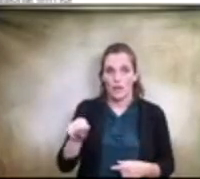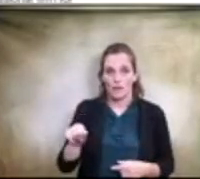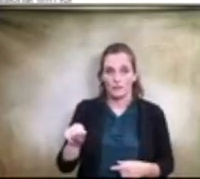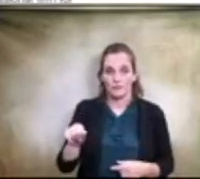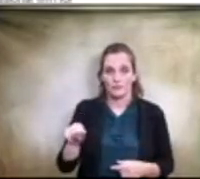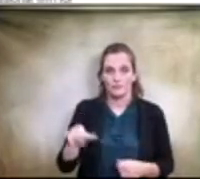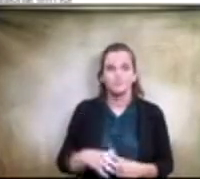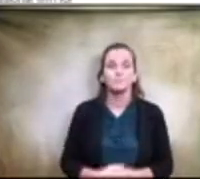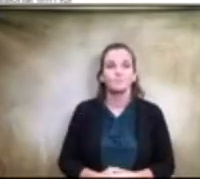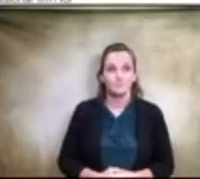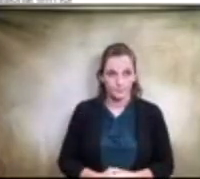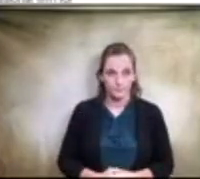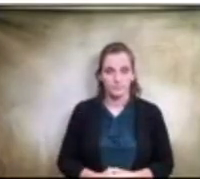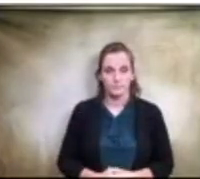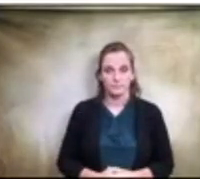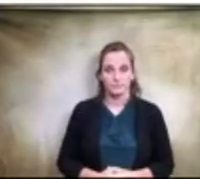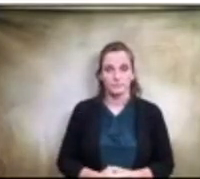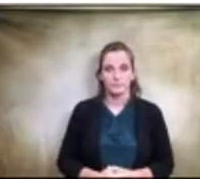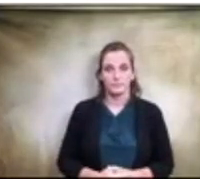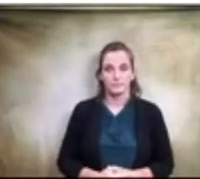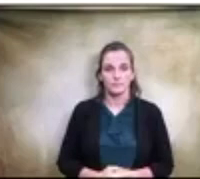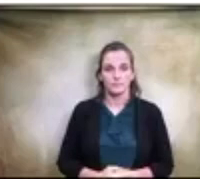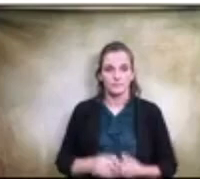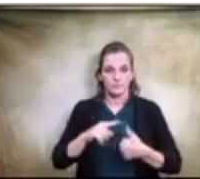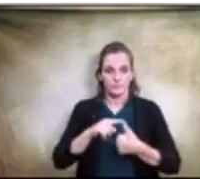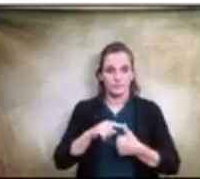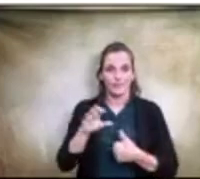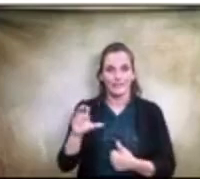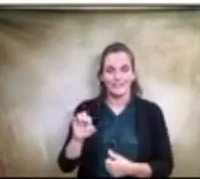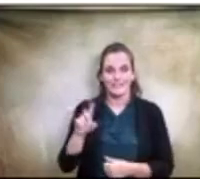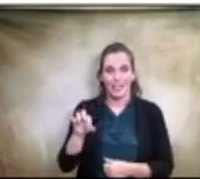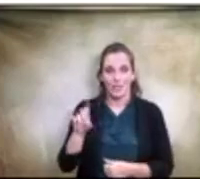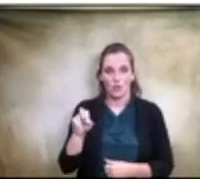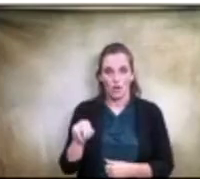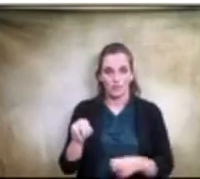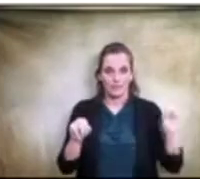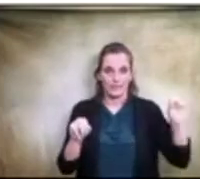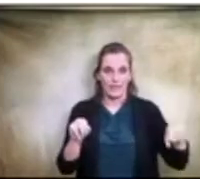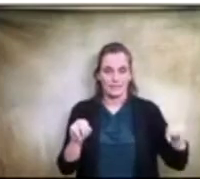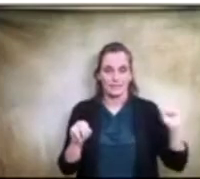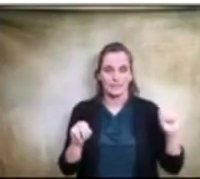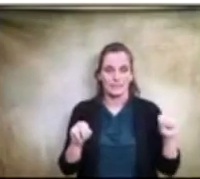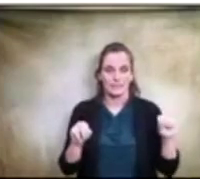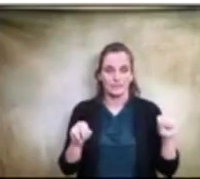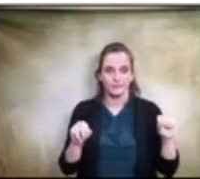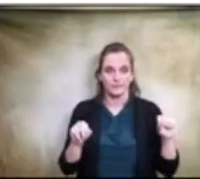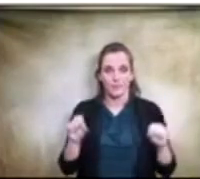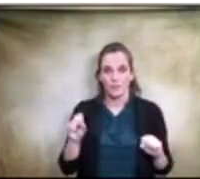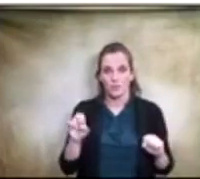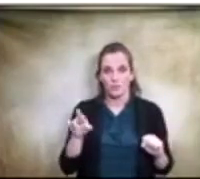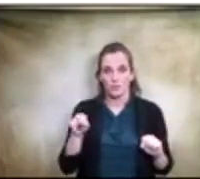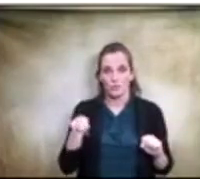second for miss serna miss celadon uh yes miss